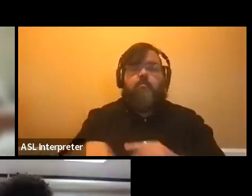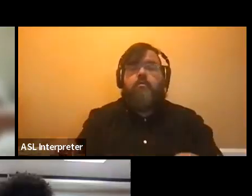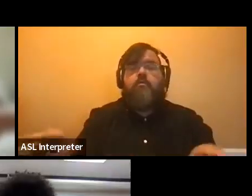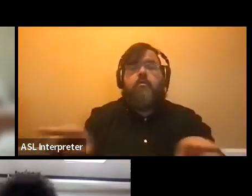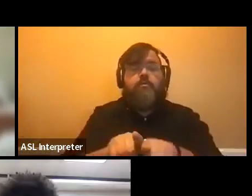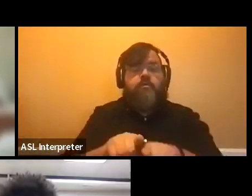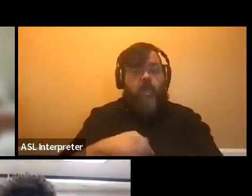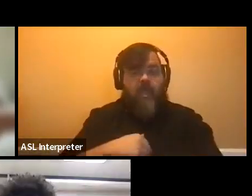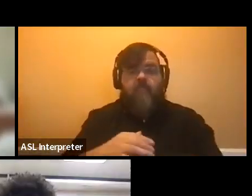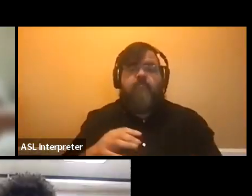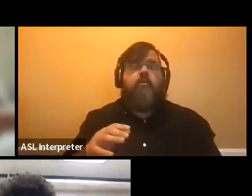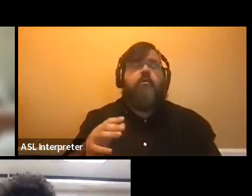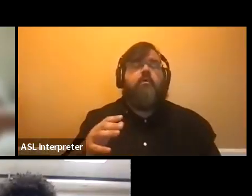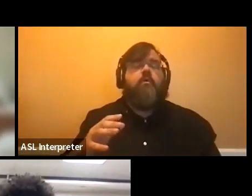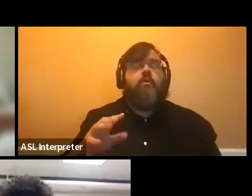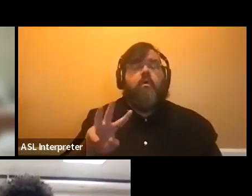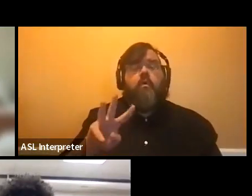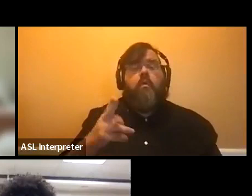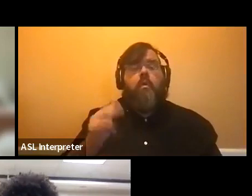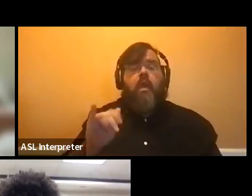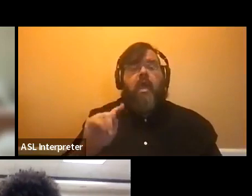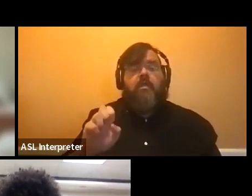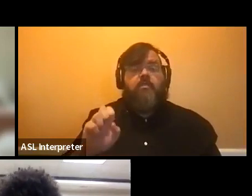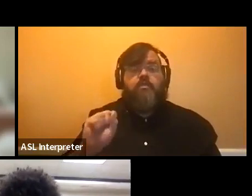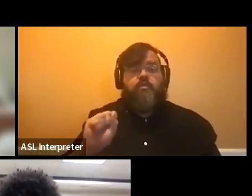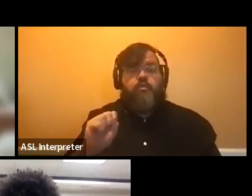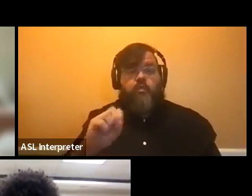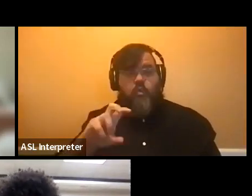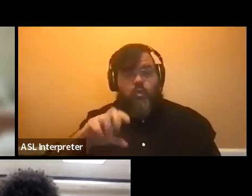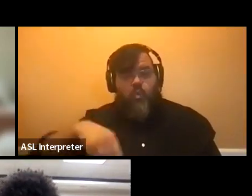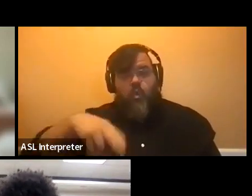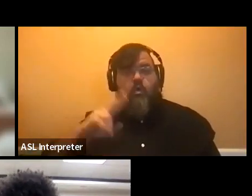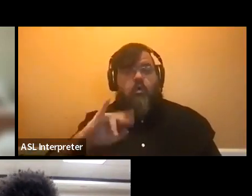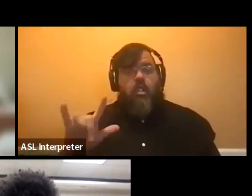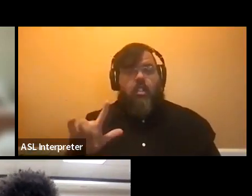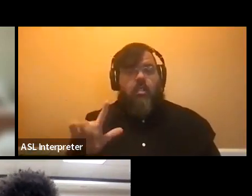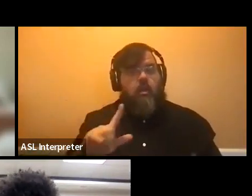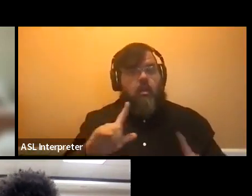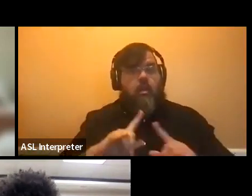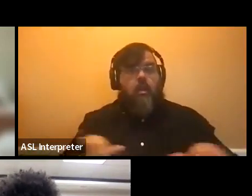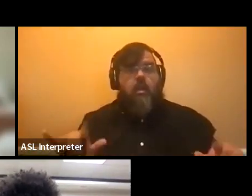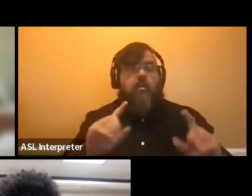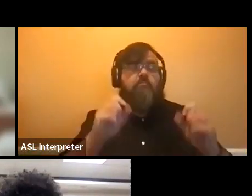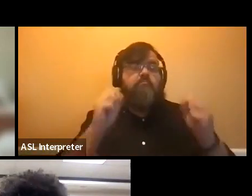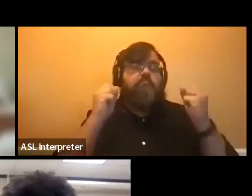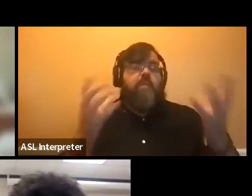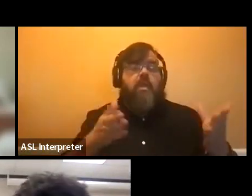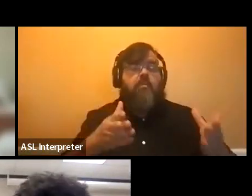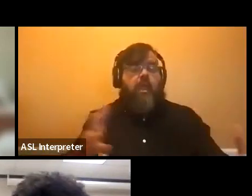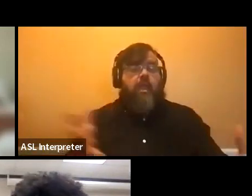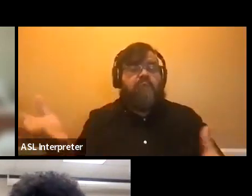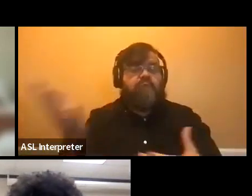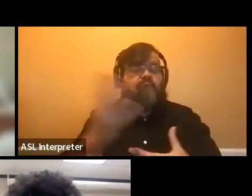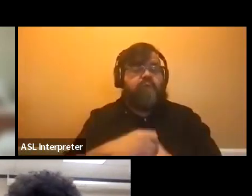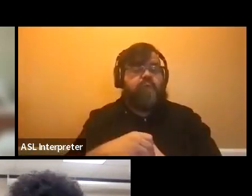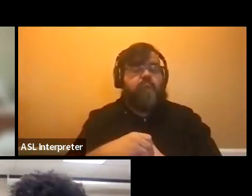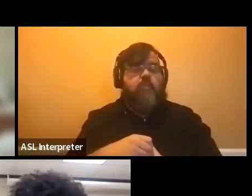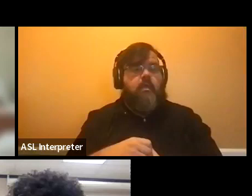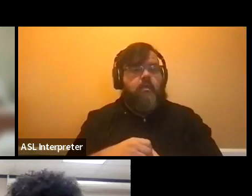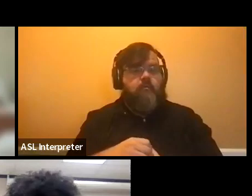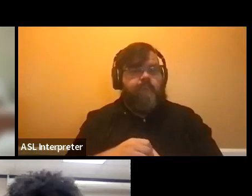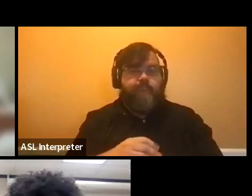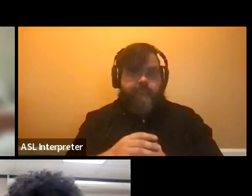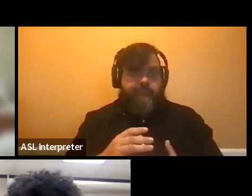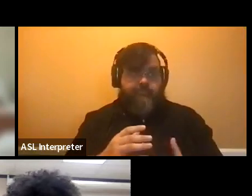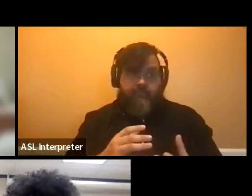is an arts and literary magazine. So many ways for students to get involved, including first year roles in